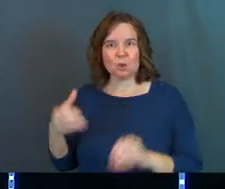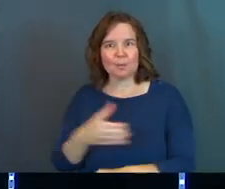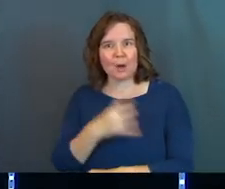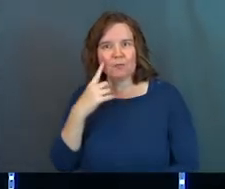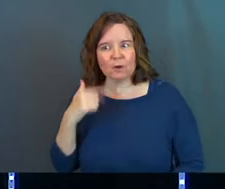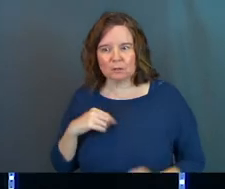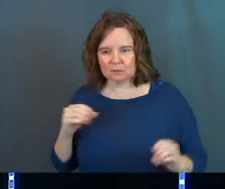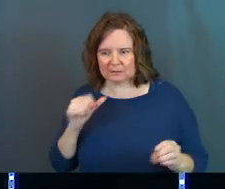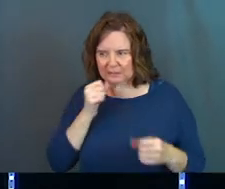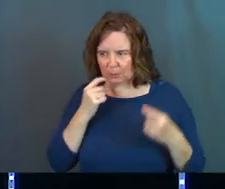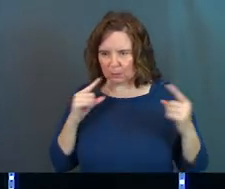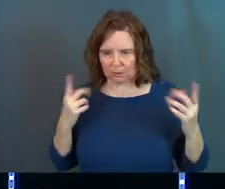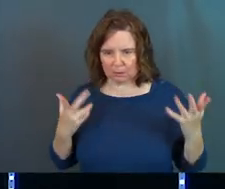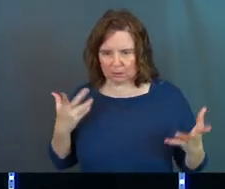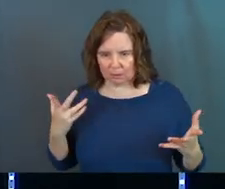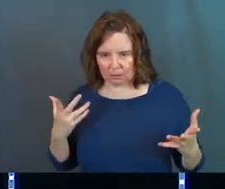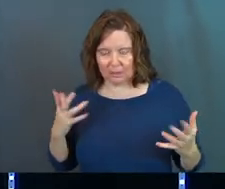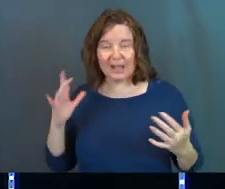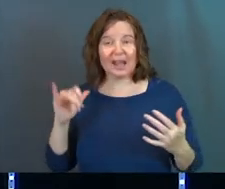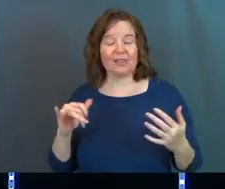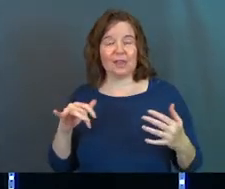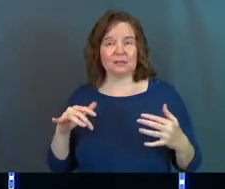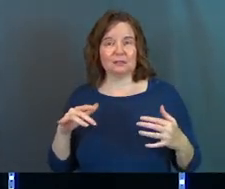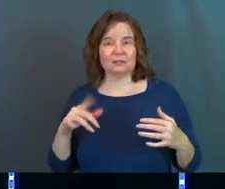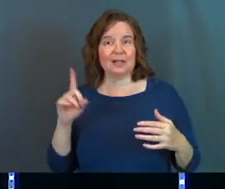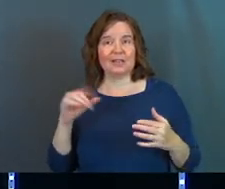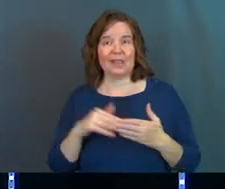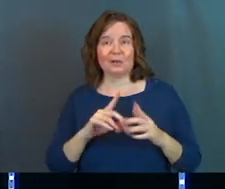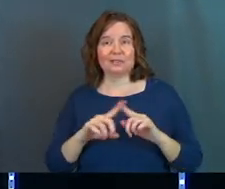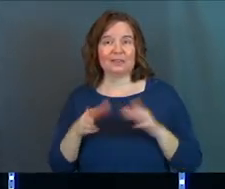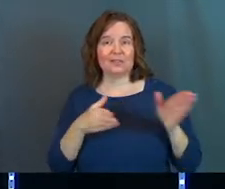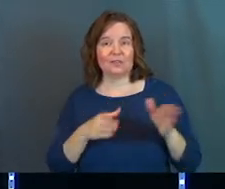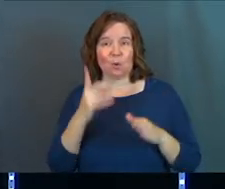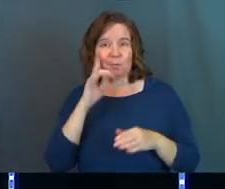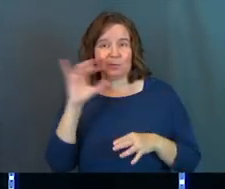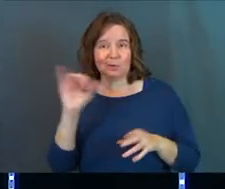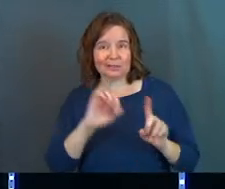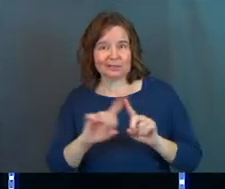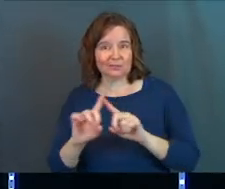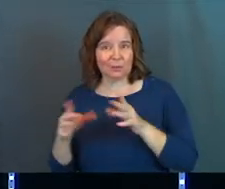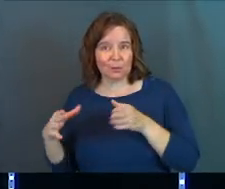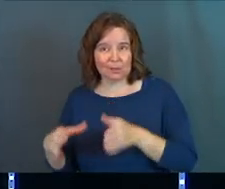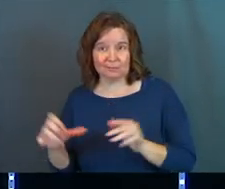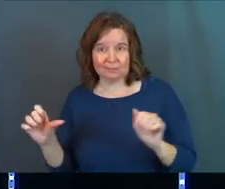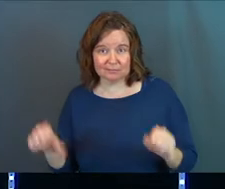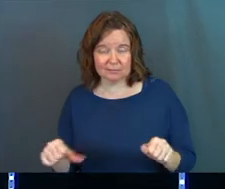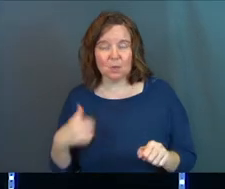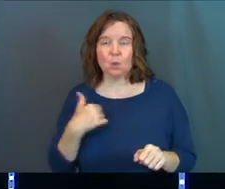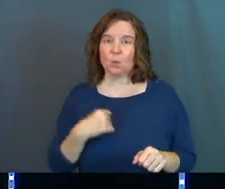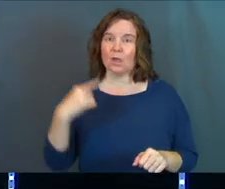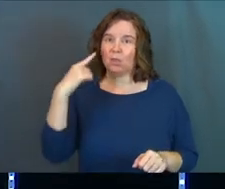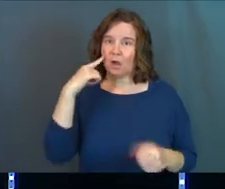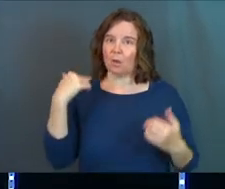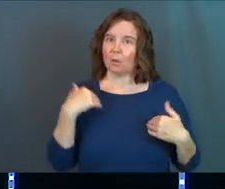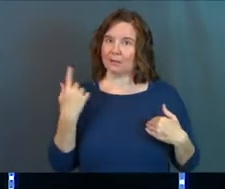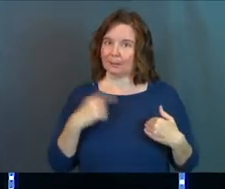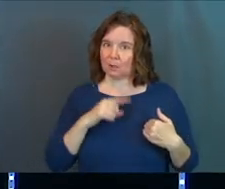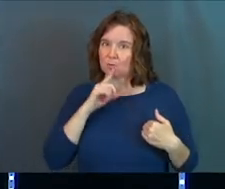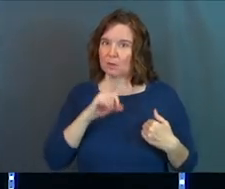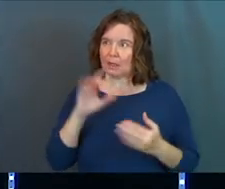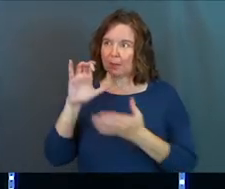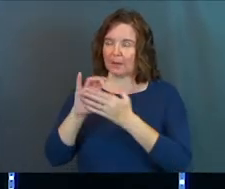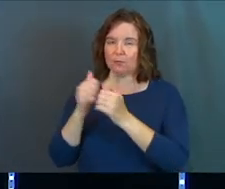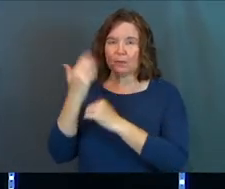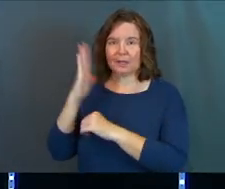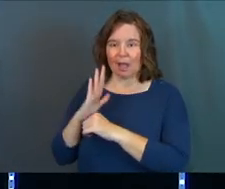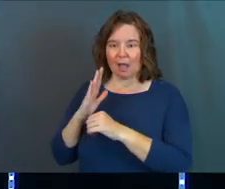for us. And that's taken a thousand different forms in this room. Is we thought we had something real